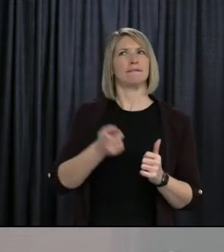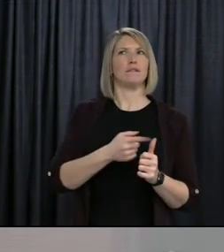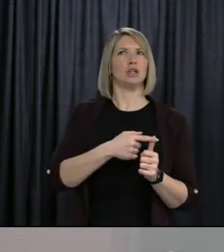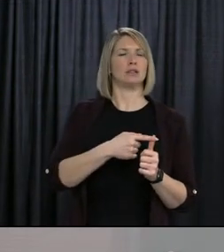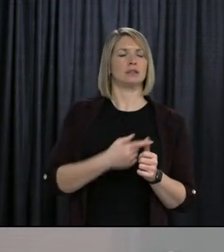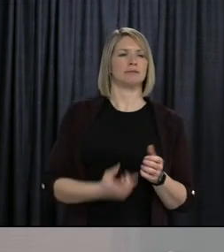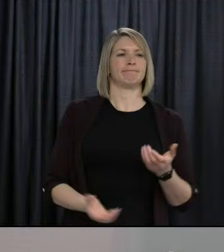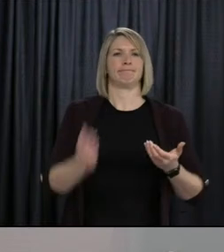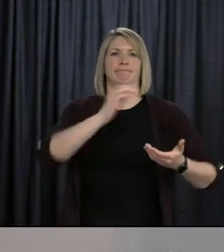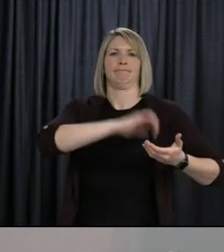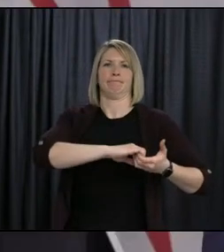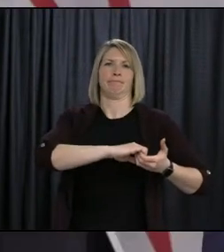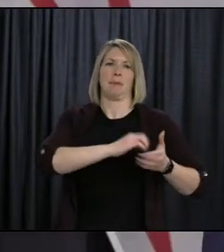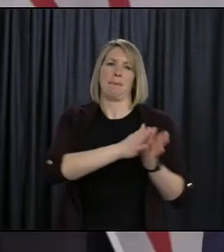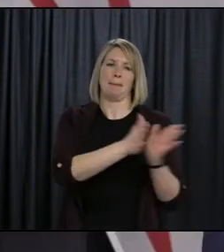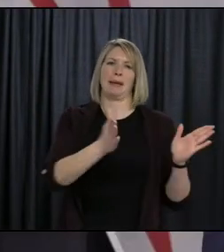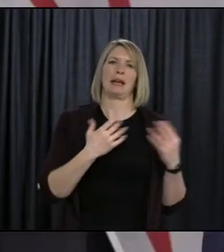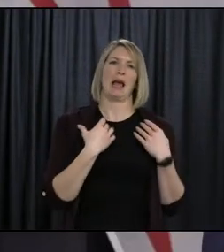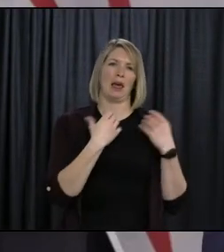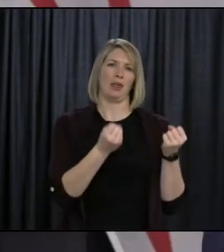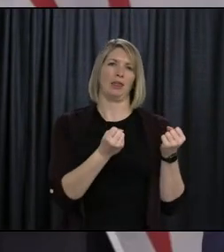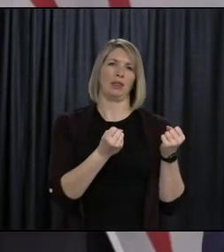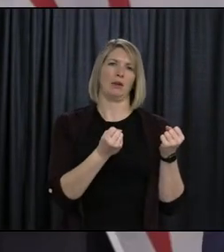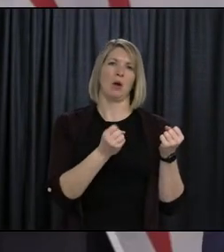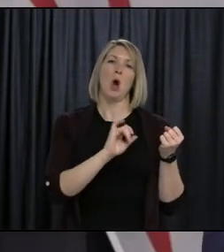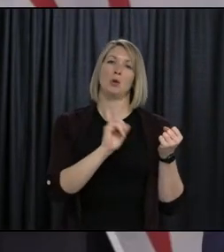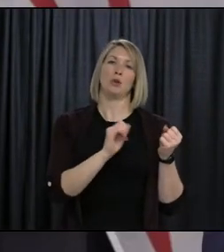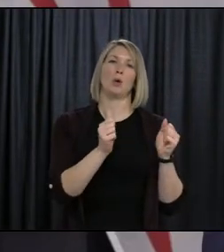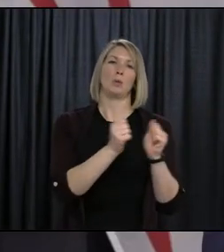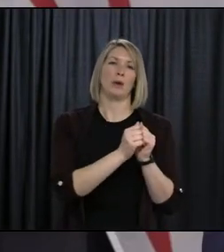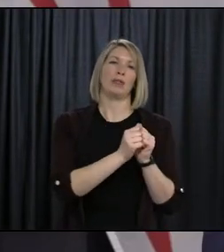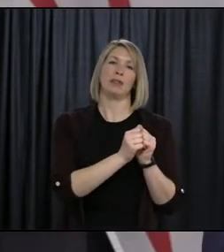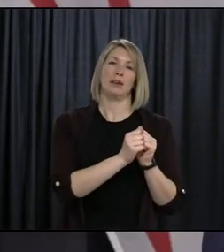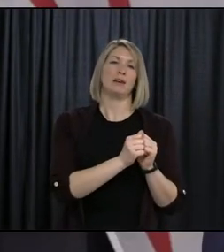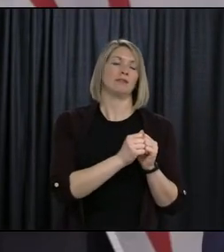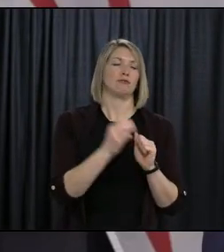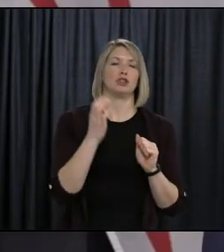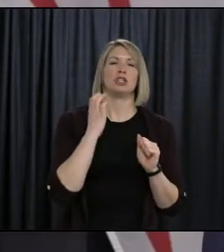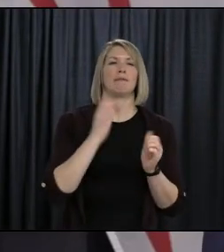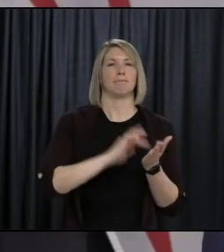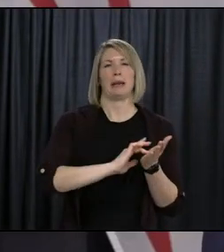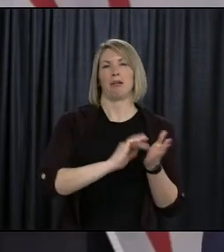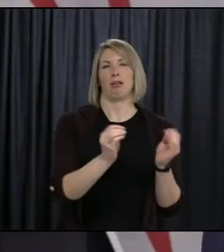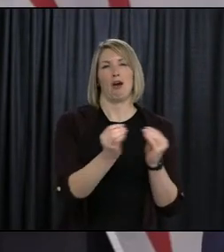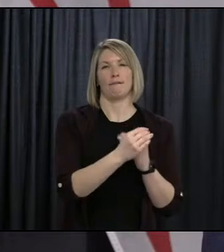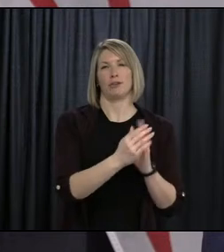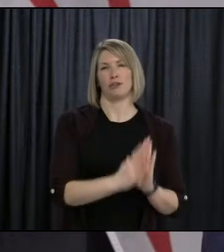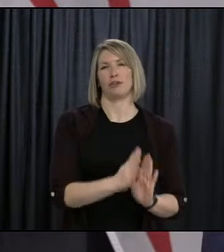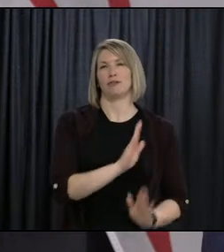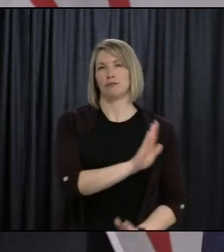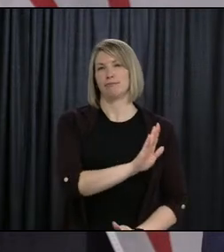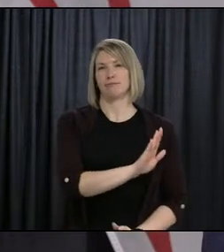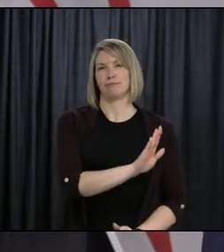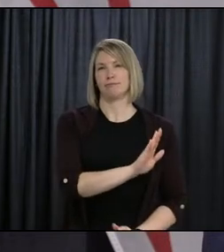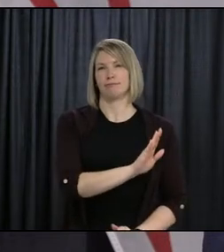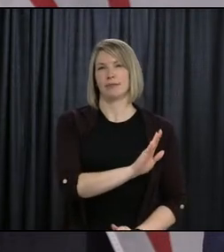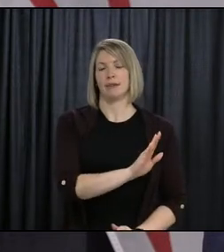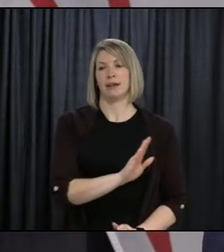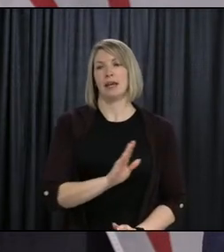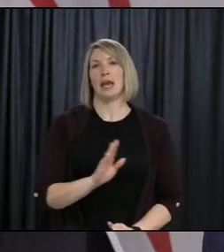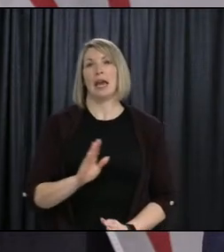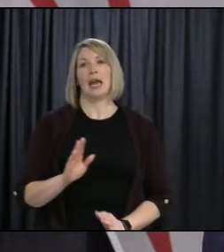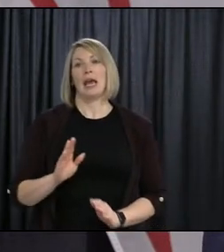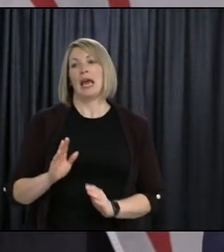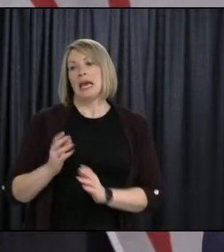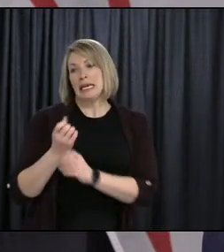and the Chief Medical Officer of Health. Obviously, safety and learning are the